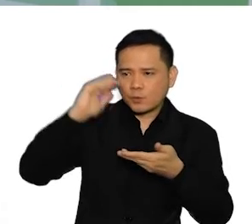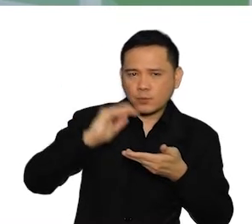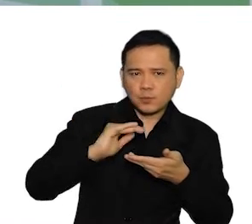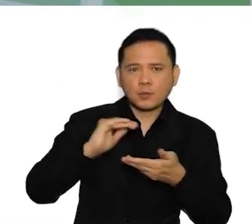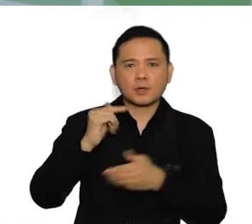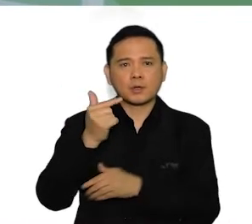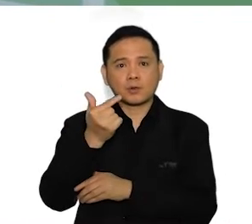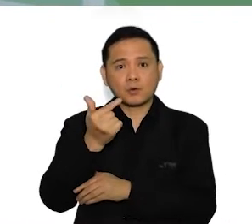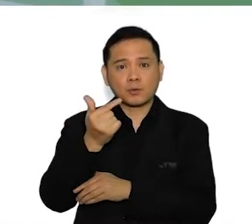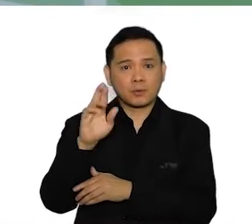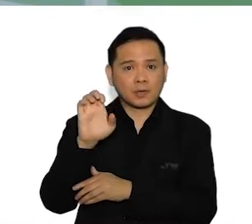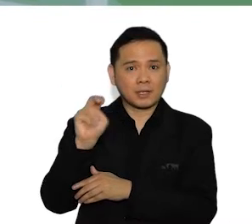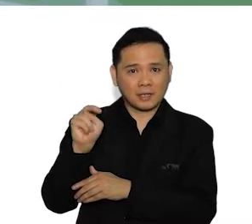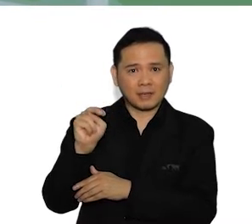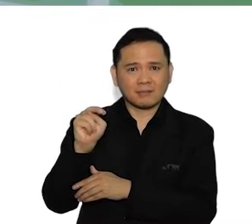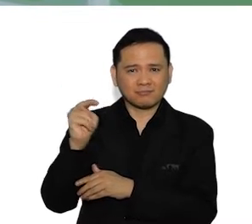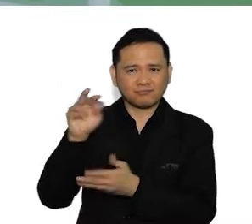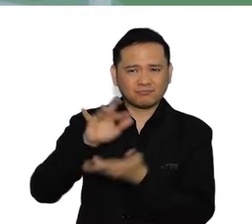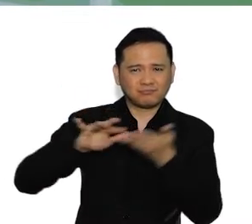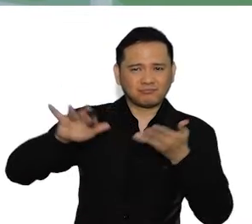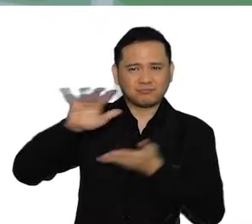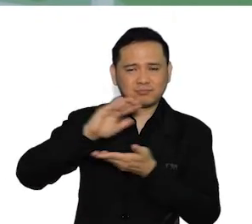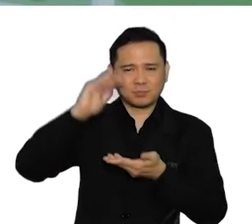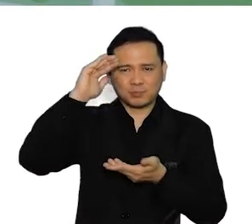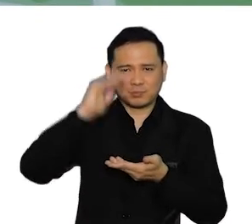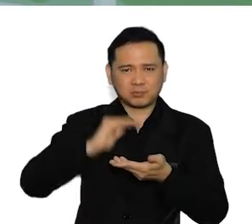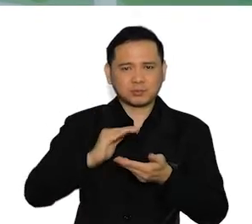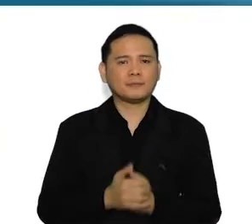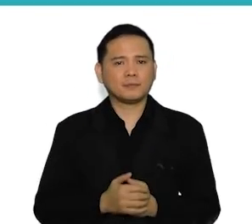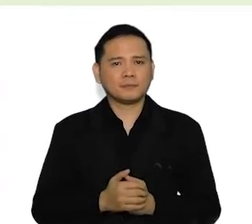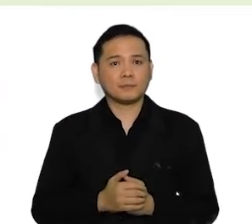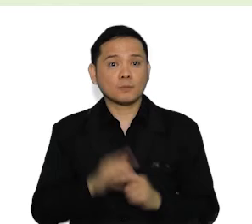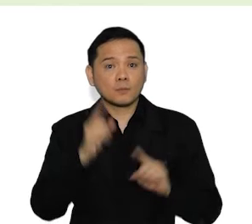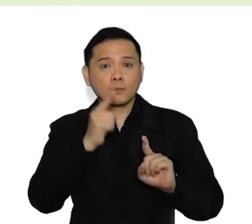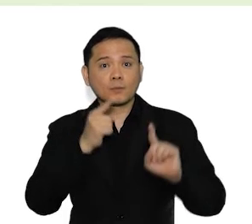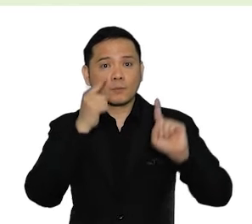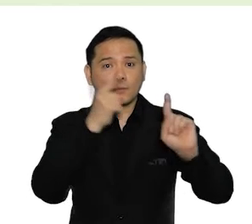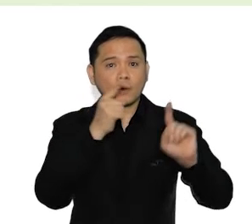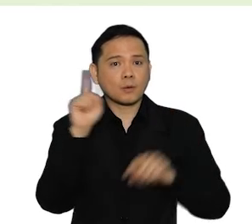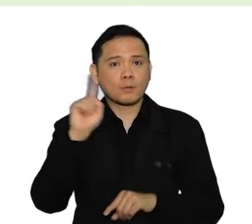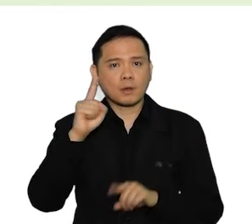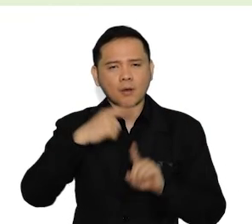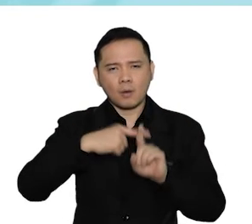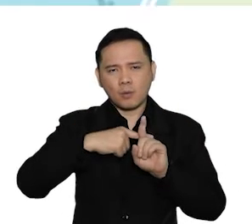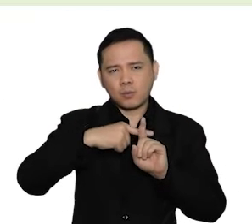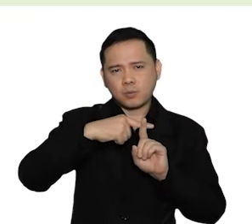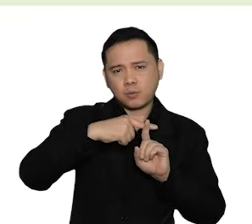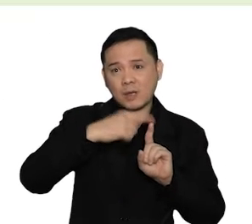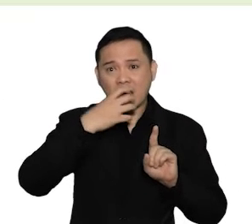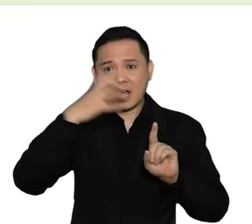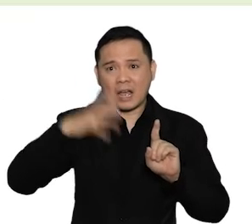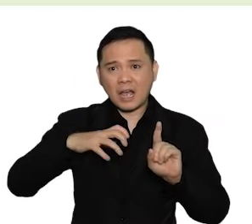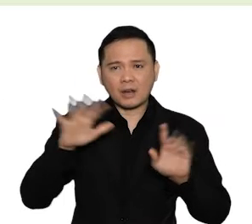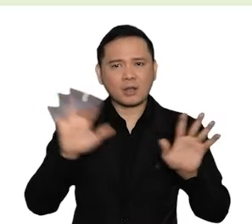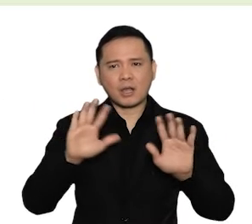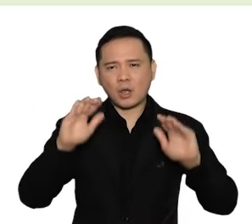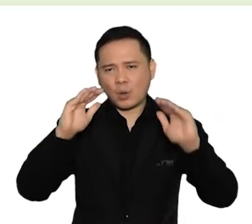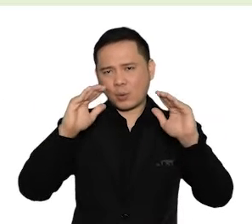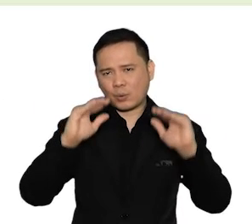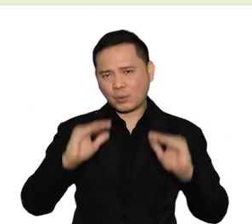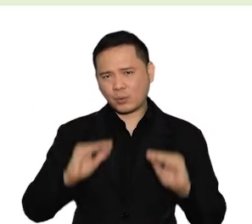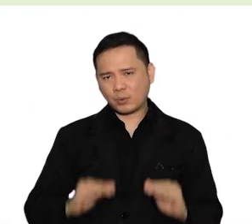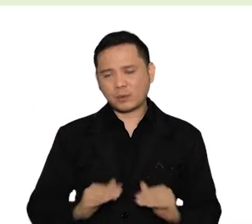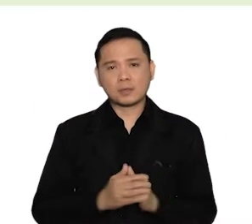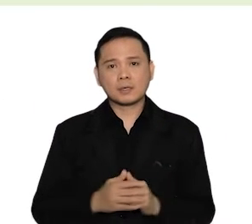greenhouse gas emissions. The goal for mitigation is to prevent the planet from warming even more.